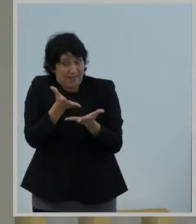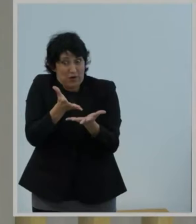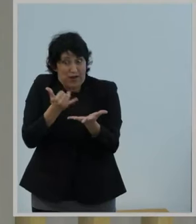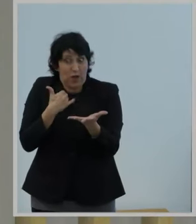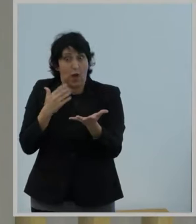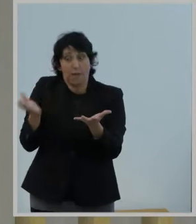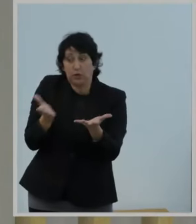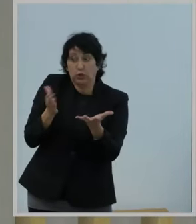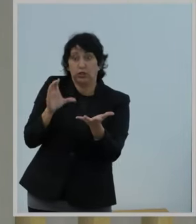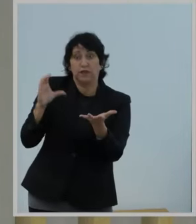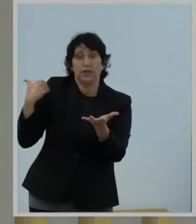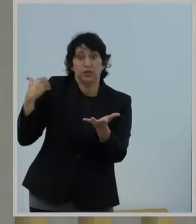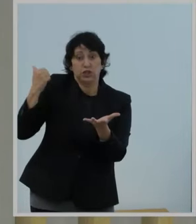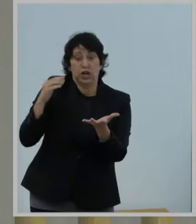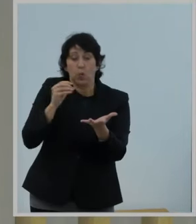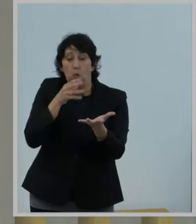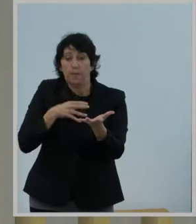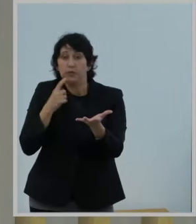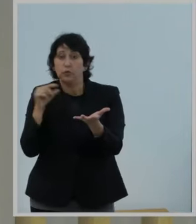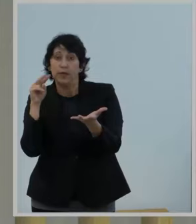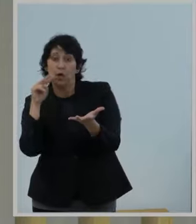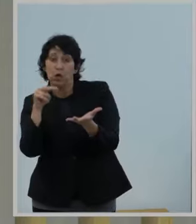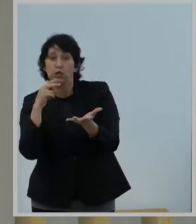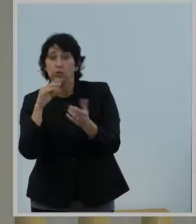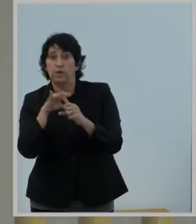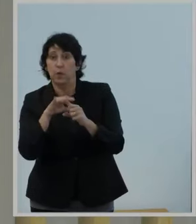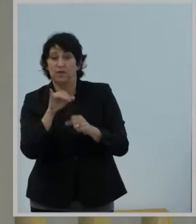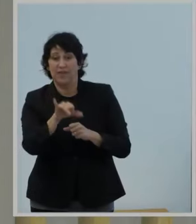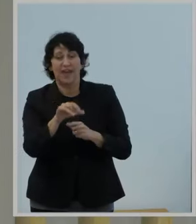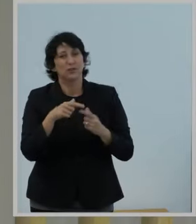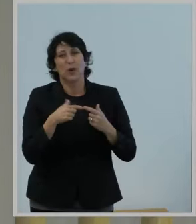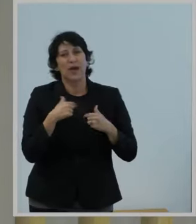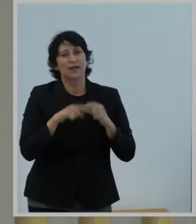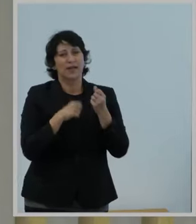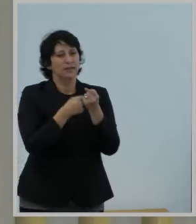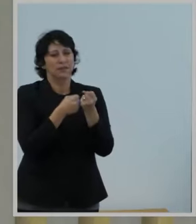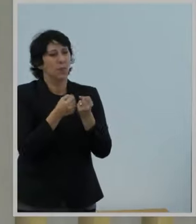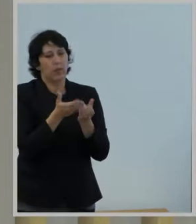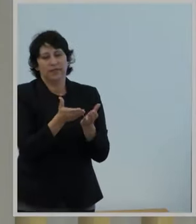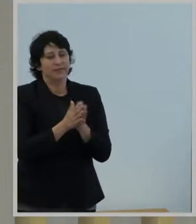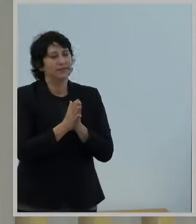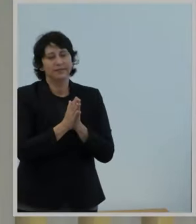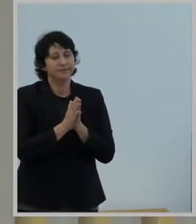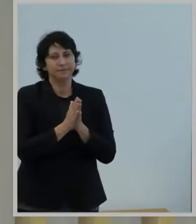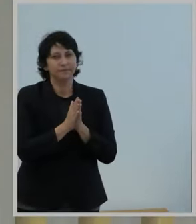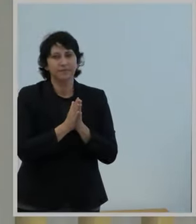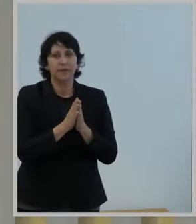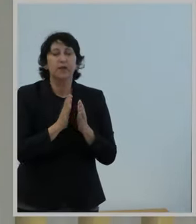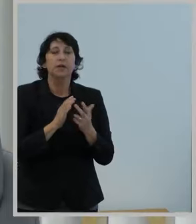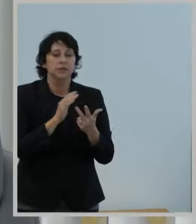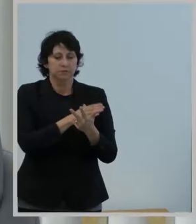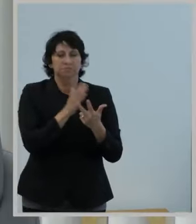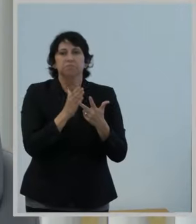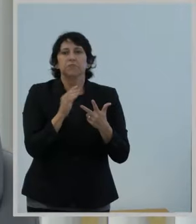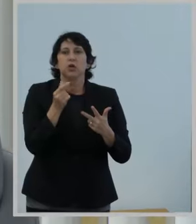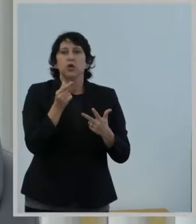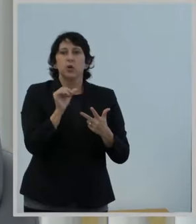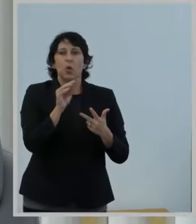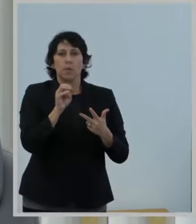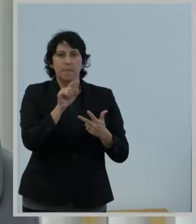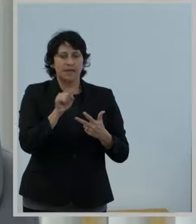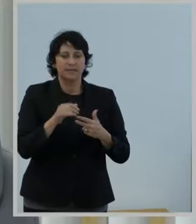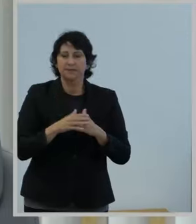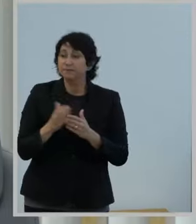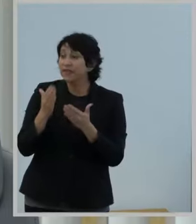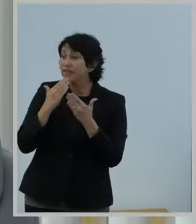chairwoman to bring a final order implementing it to a commission vote. So I'm unable to support this item. Thank you. Commissioner Gomez. Thank